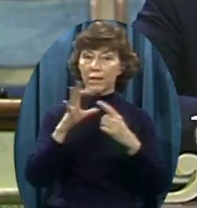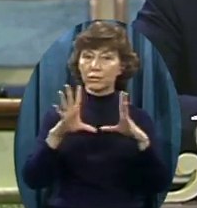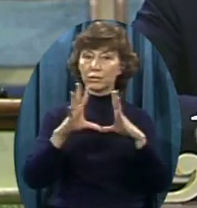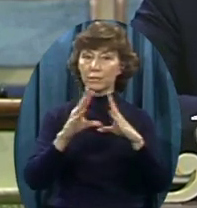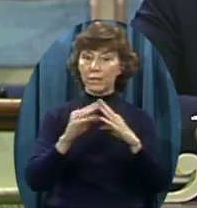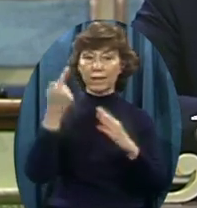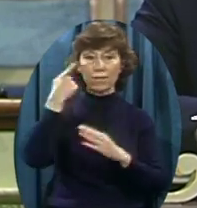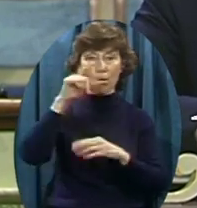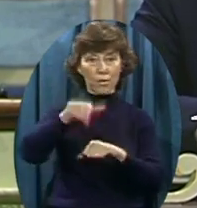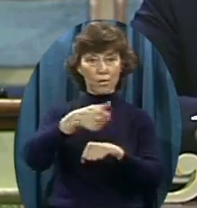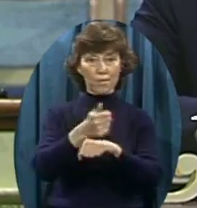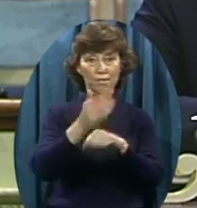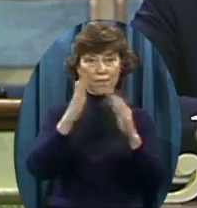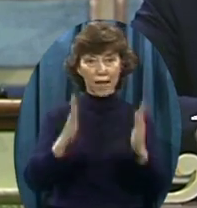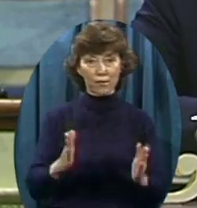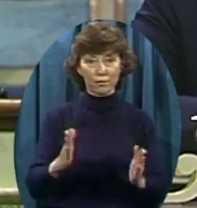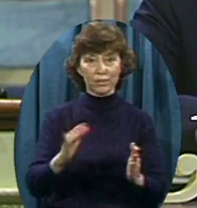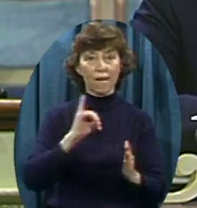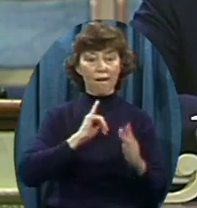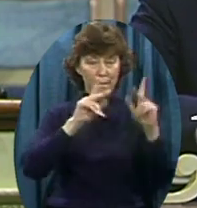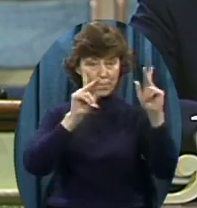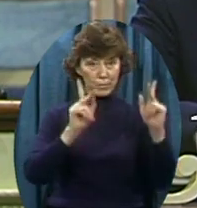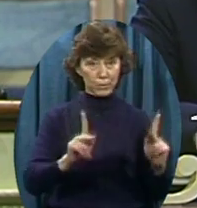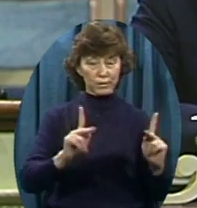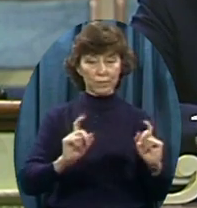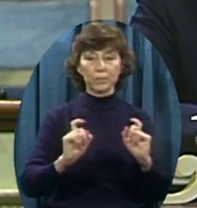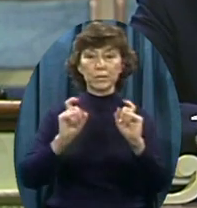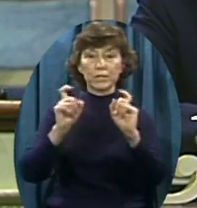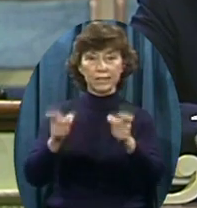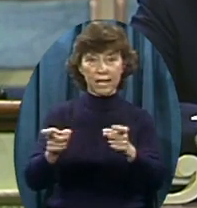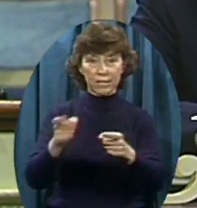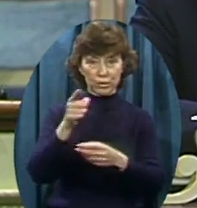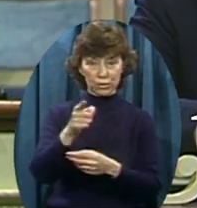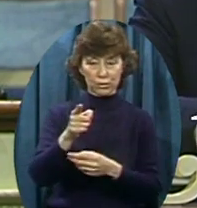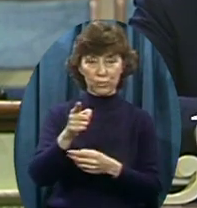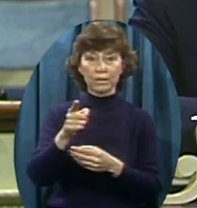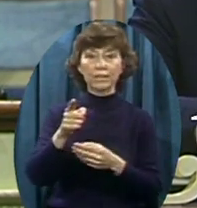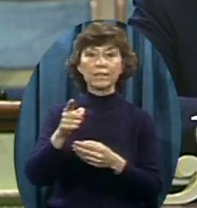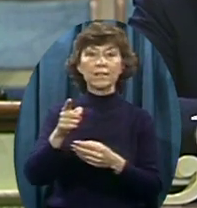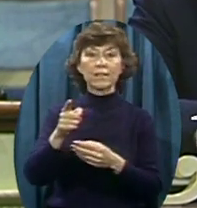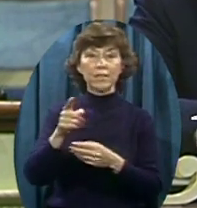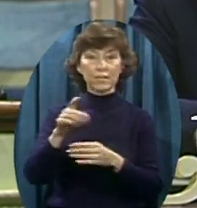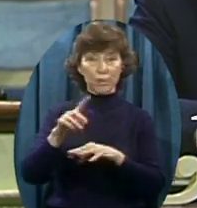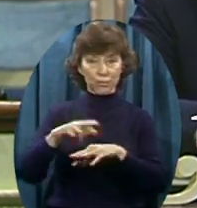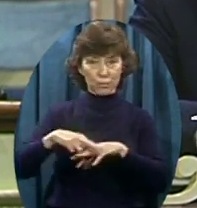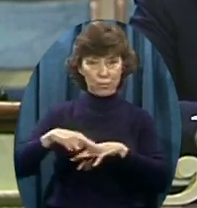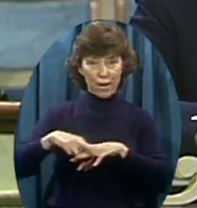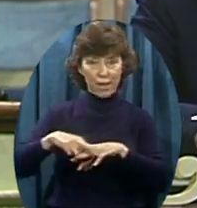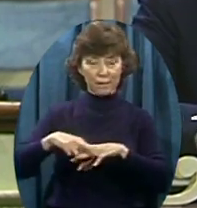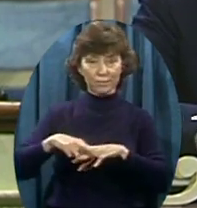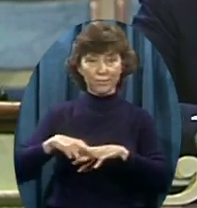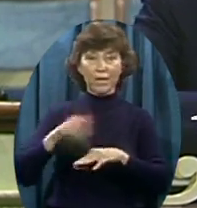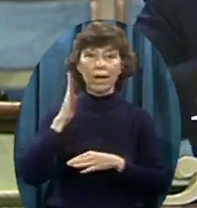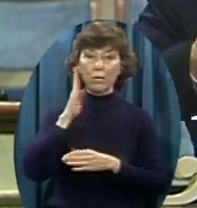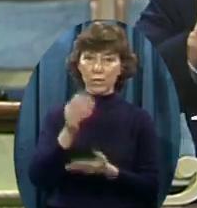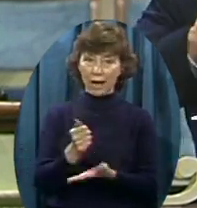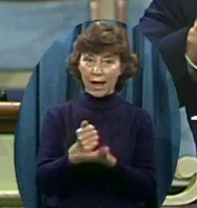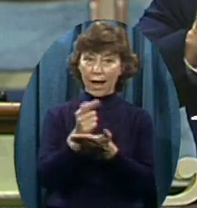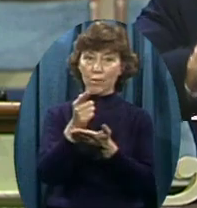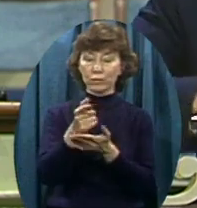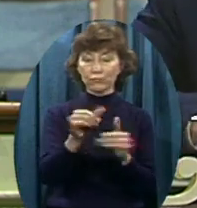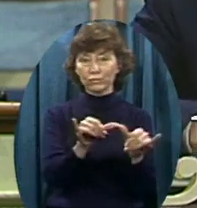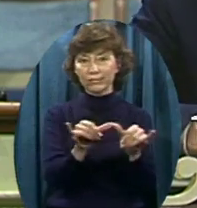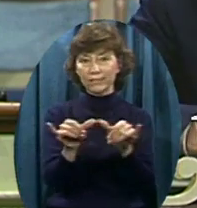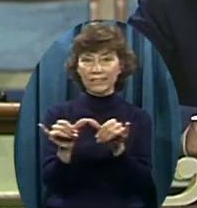Your co-founders ring We'll also send you Some information To help you size your finger So we'll be informed As to what